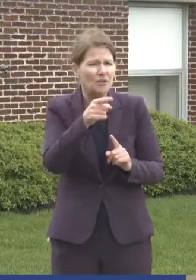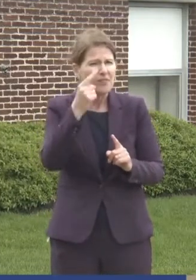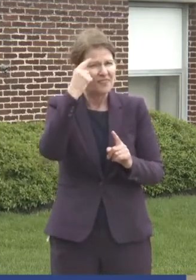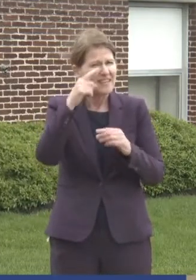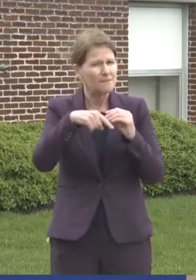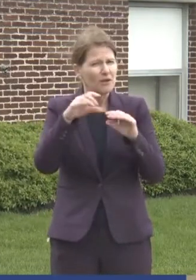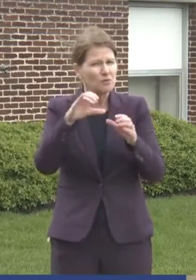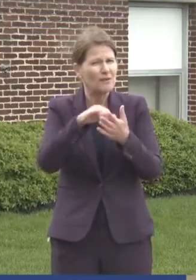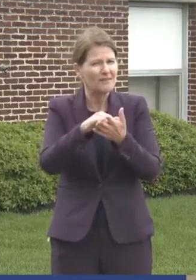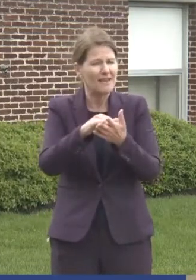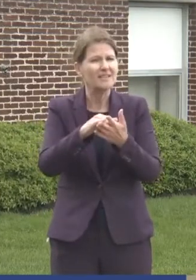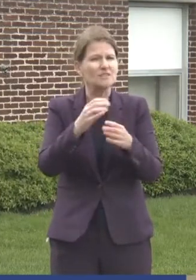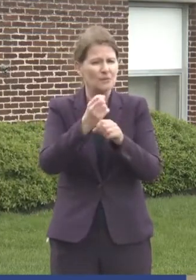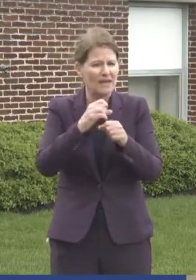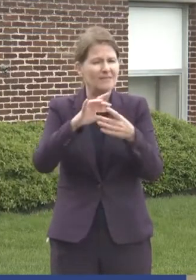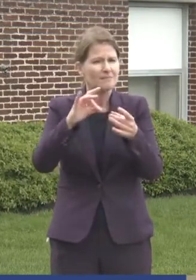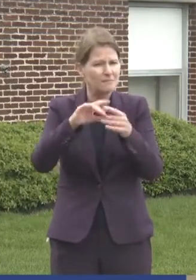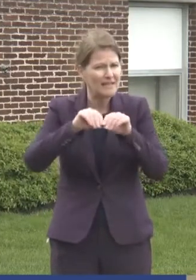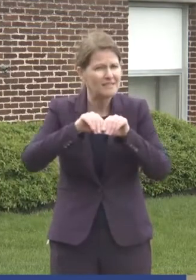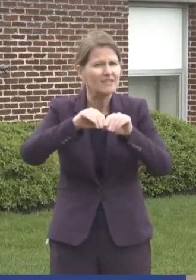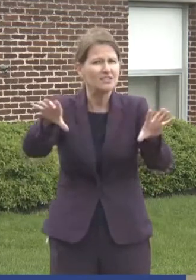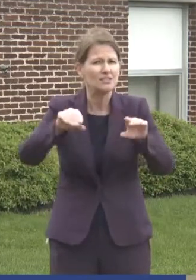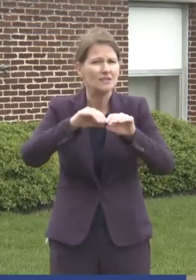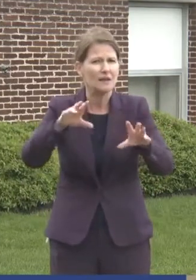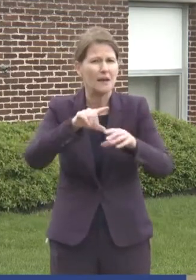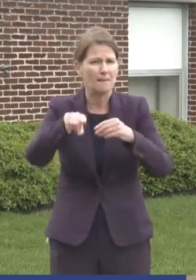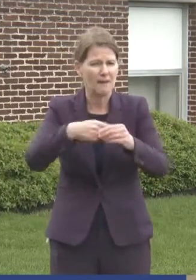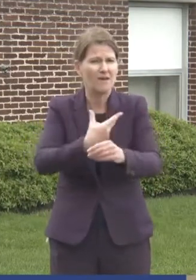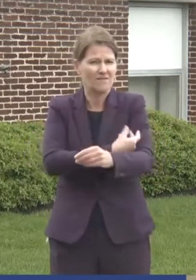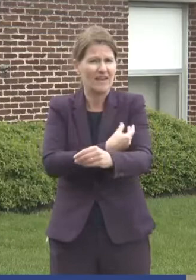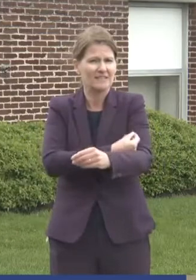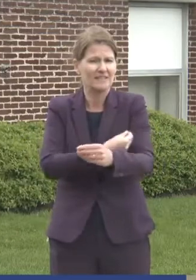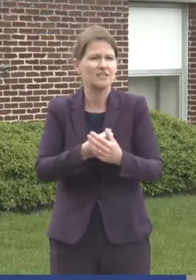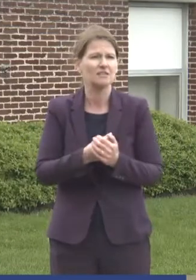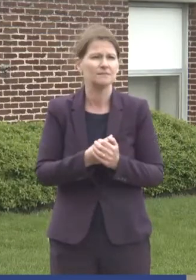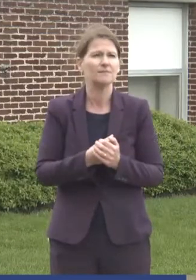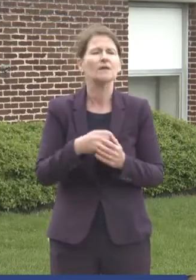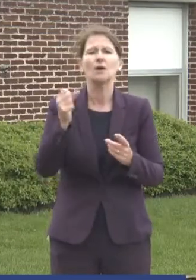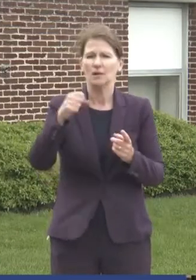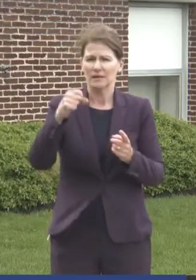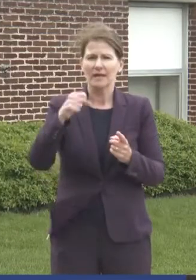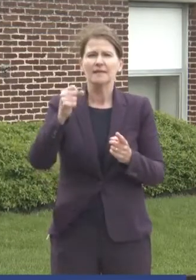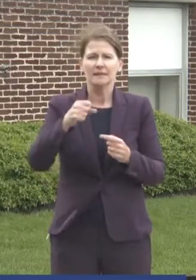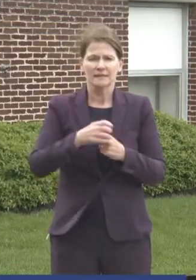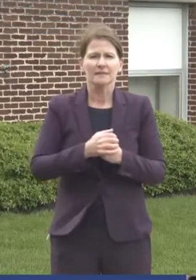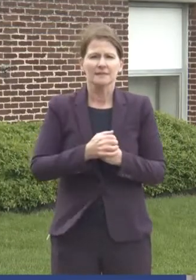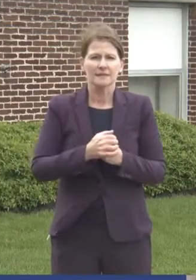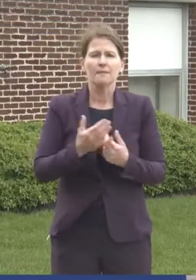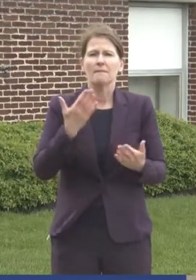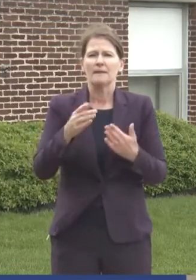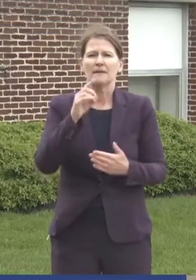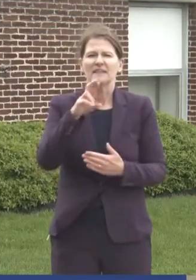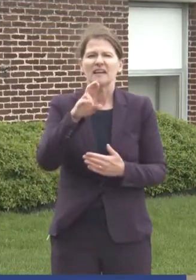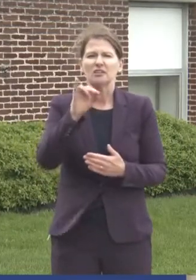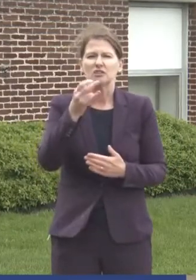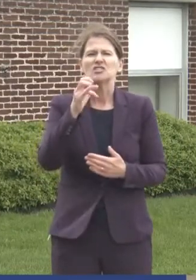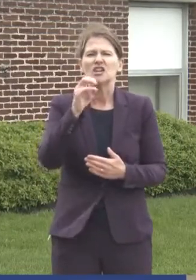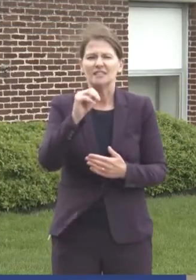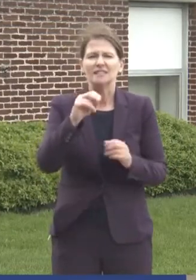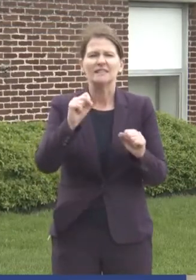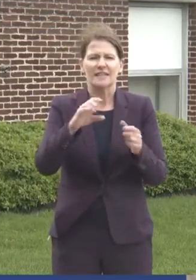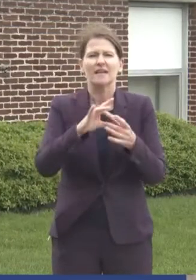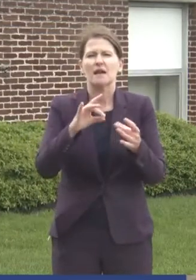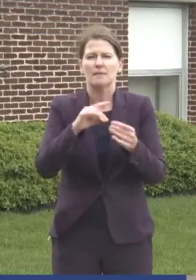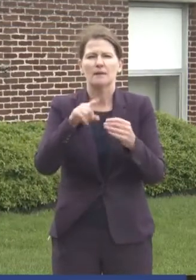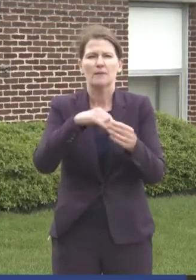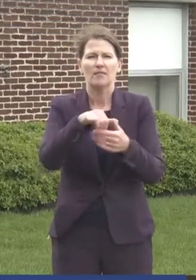about doing that with the message of the vaccination? Yes, we see television commercials. We are. I mean, maybe Dr. Johnson can talk.